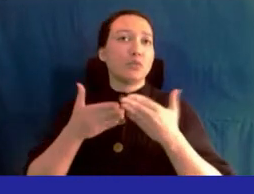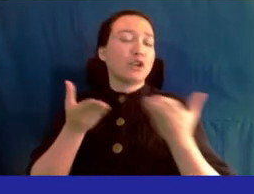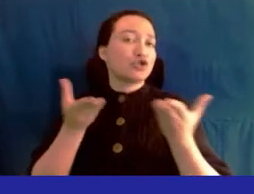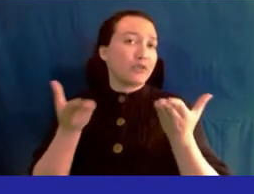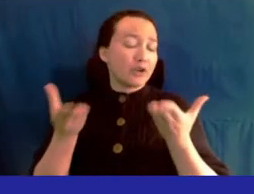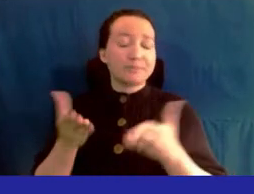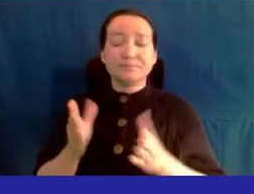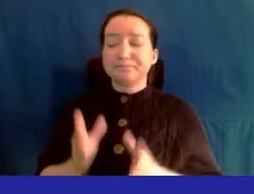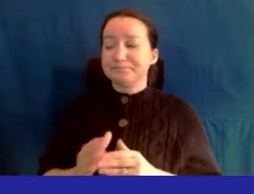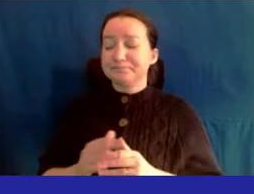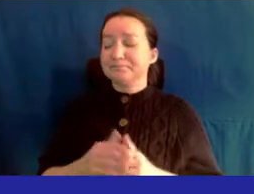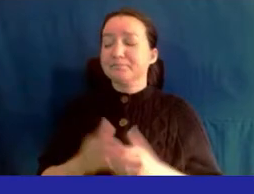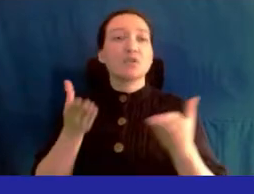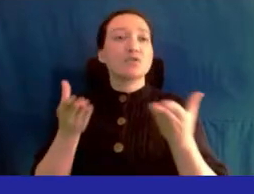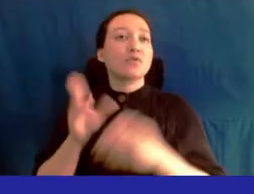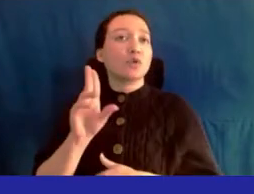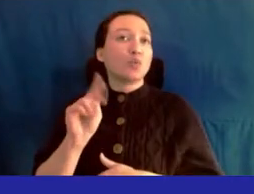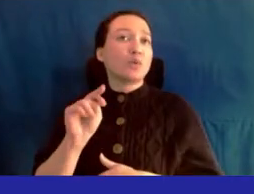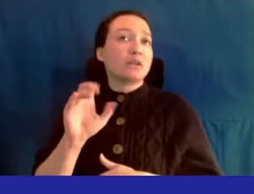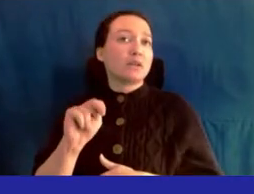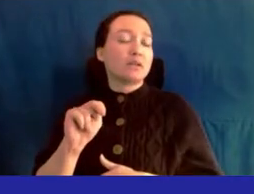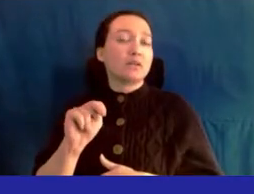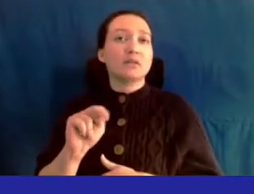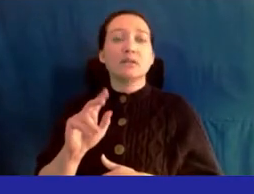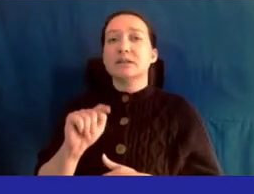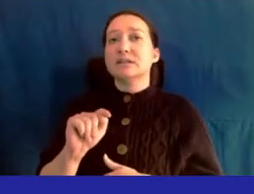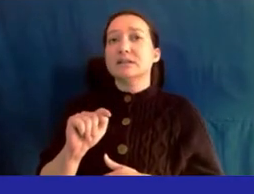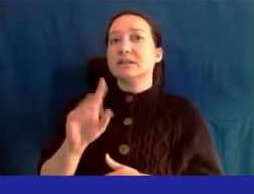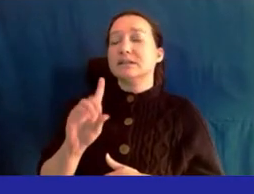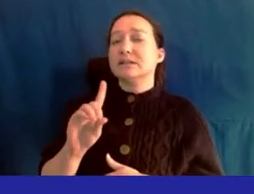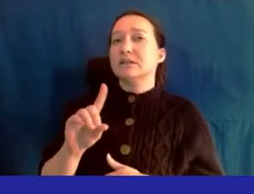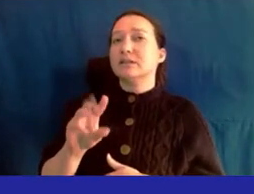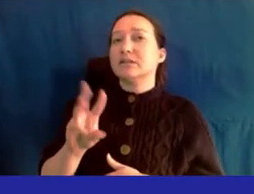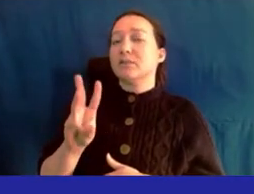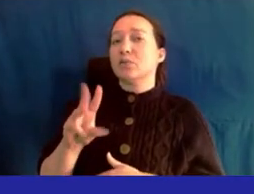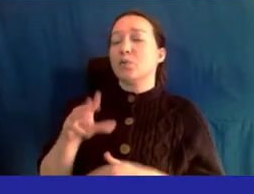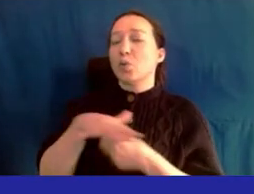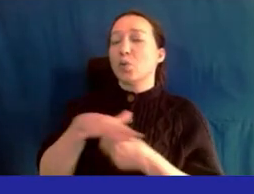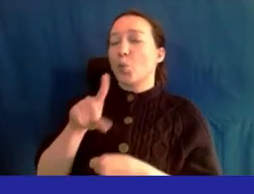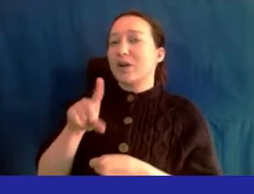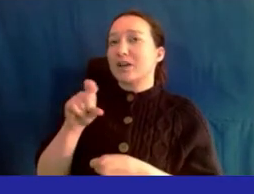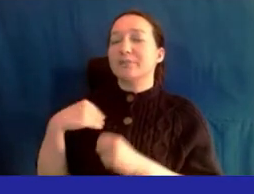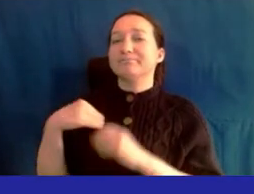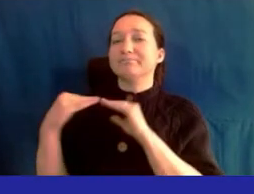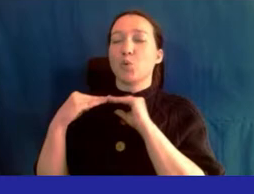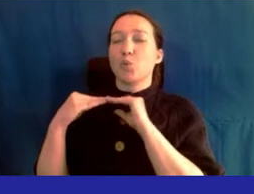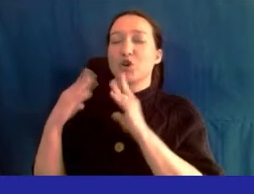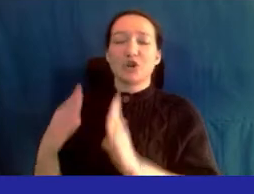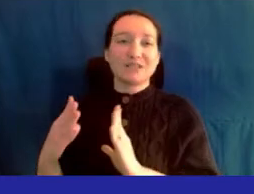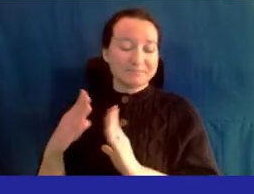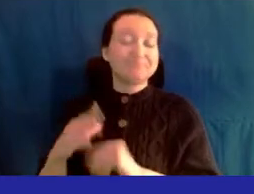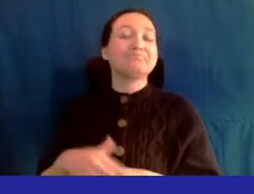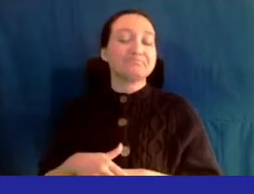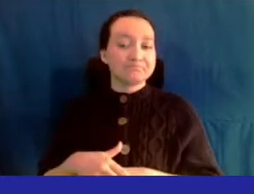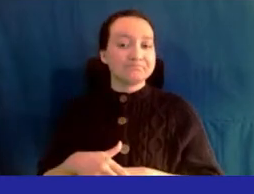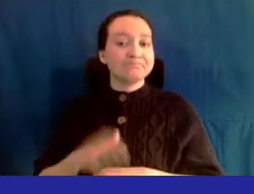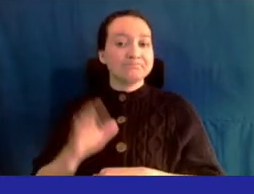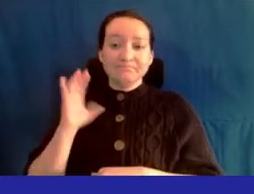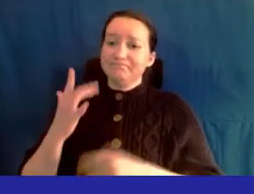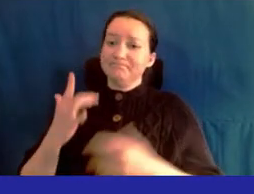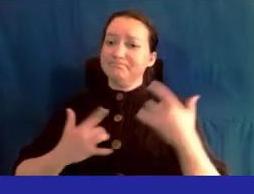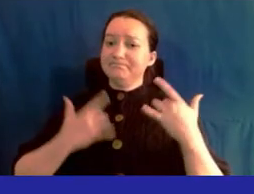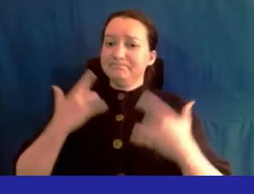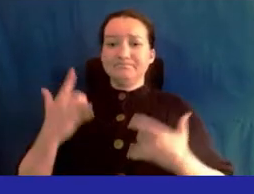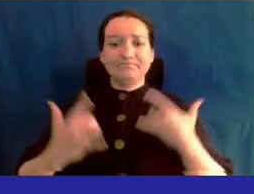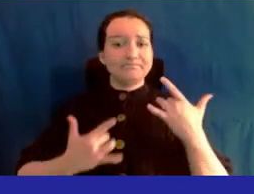I serve in the union, TW Local 100. So I also serve my co-workers, and it's exciting because